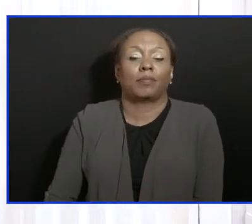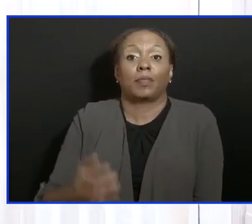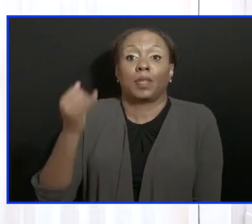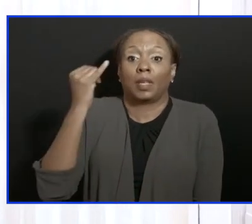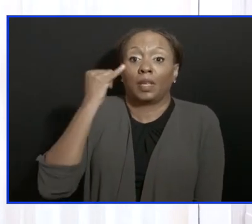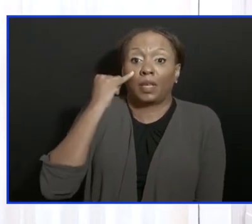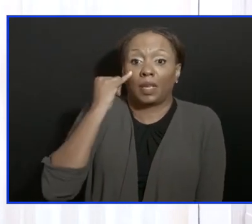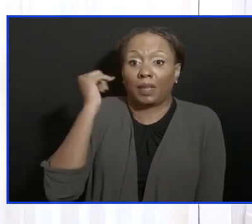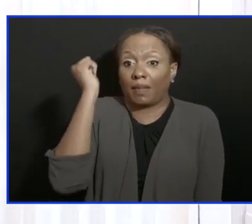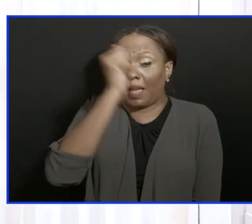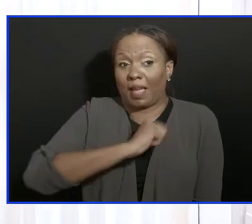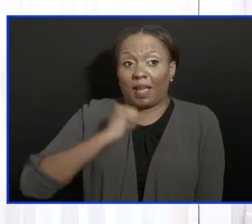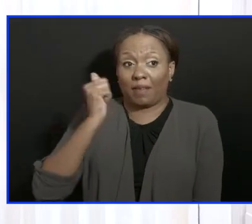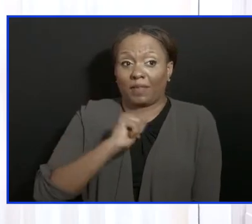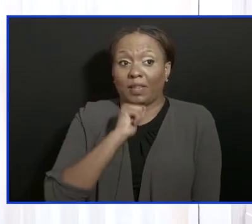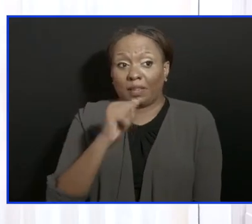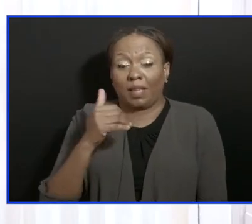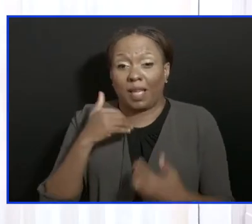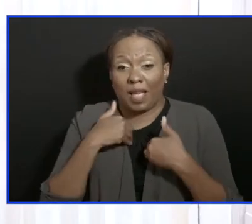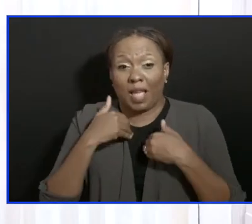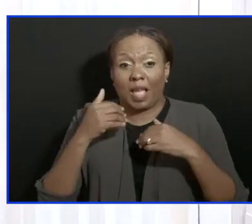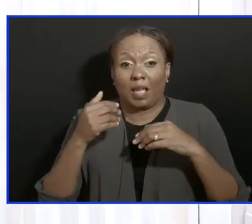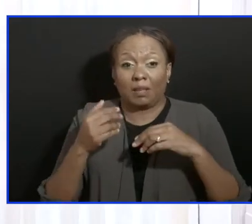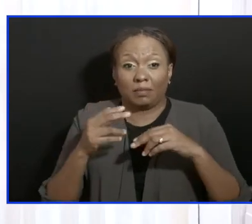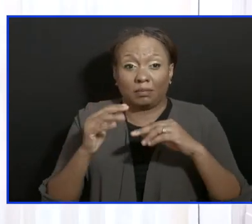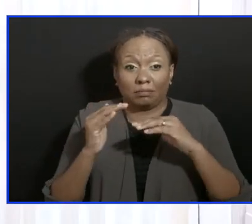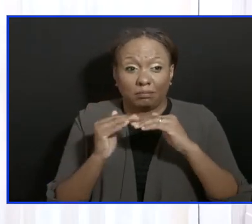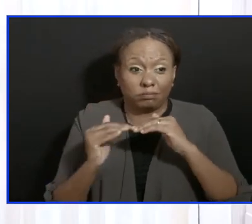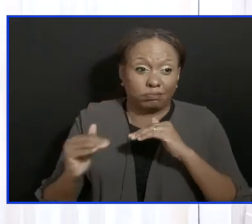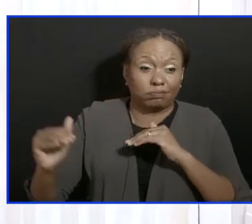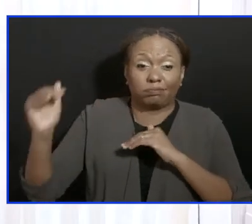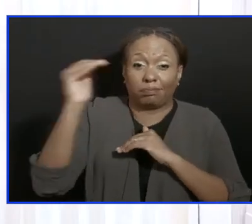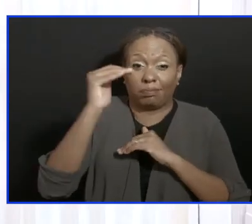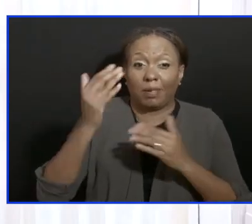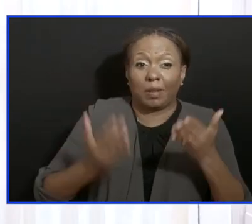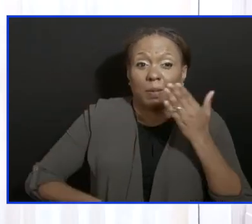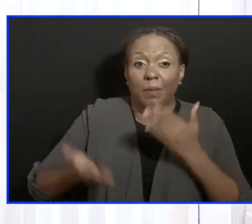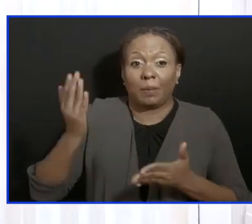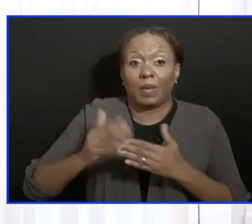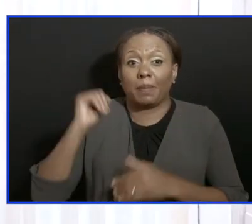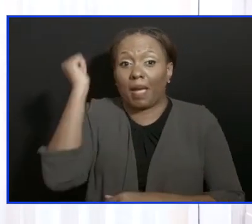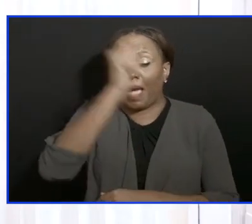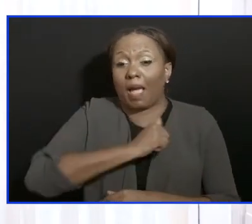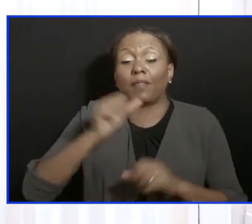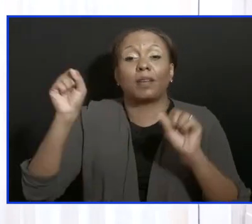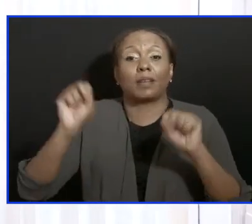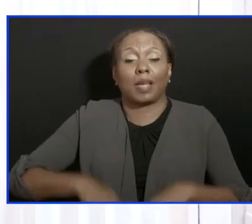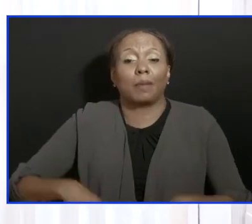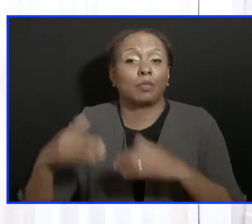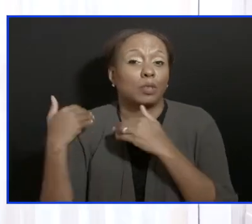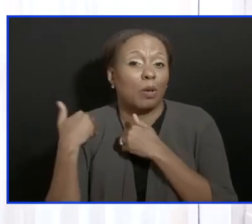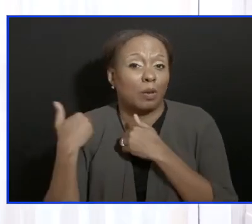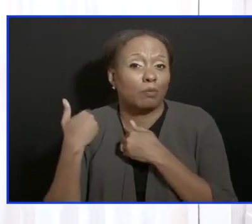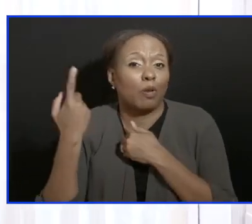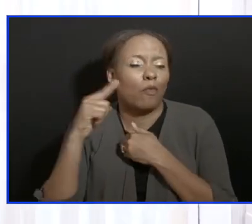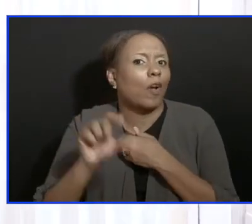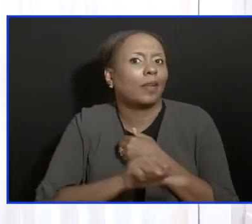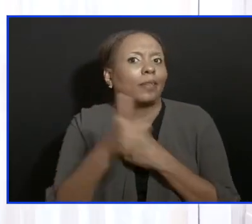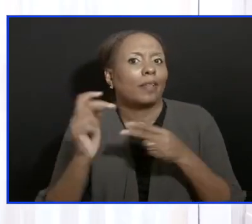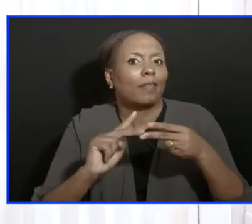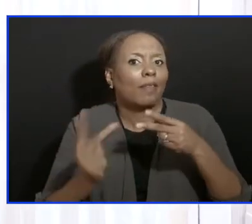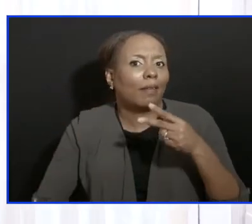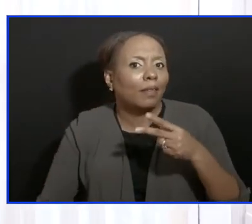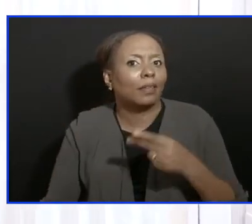higher percentage, there's a distinct possibility that they too could be responsible for another variant. Latin America, similarly, has